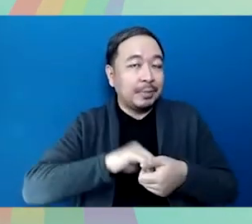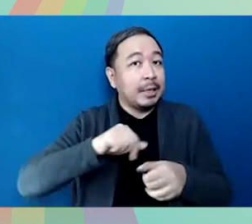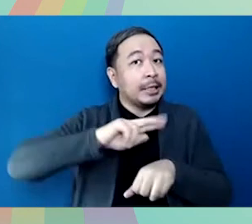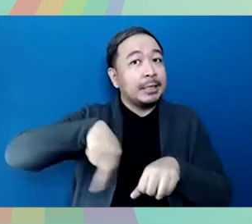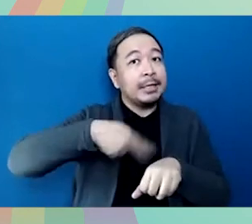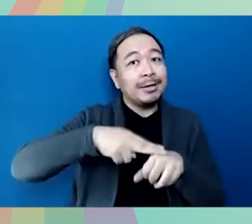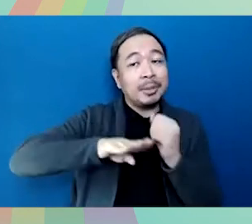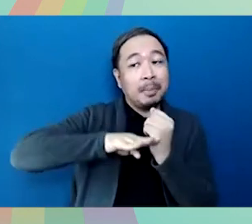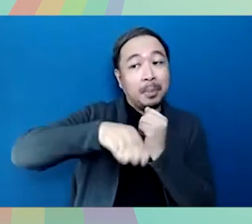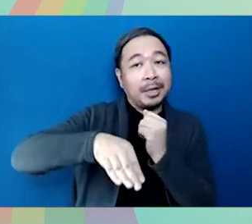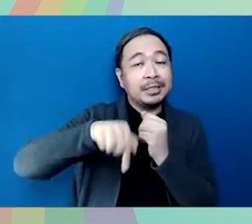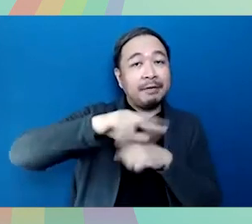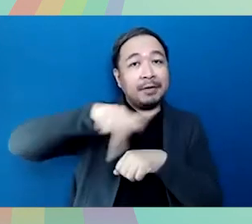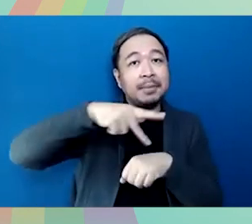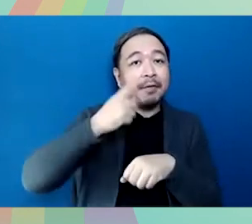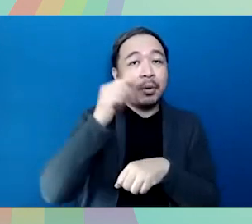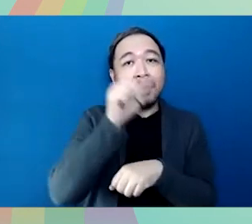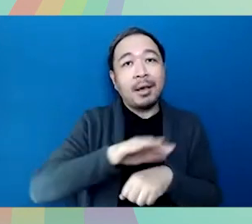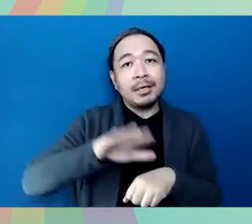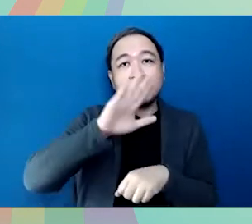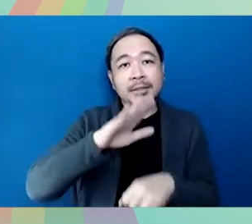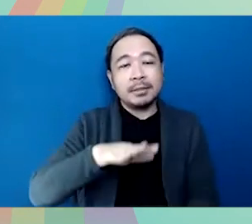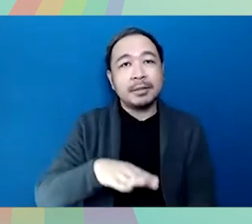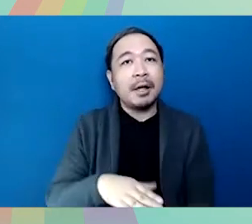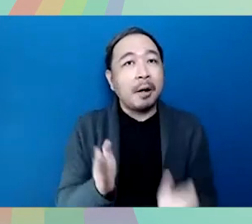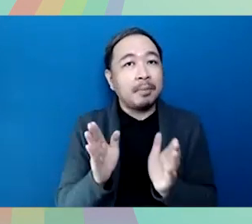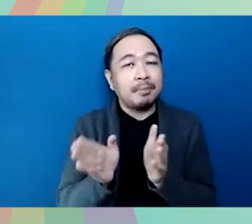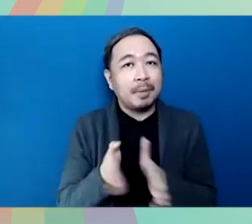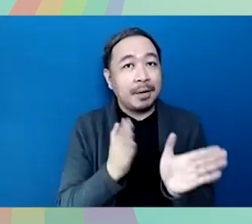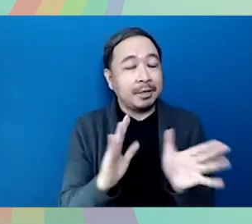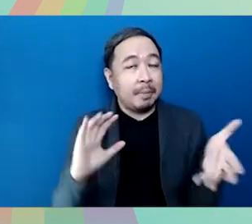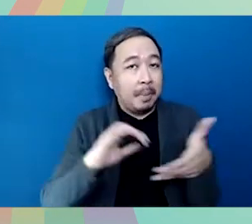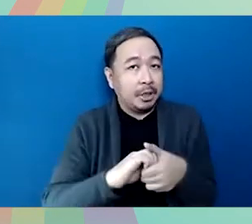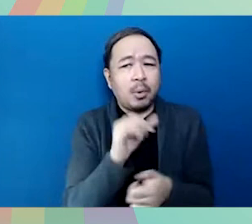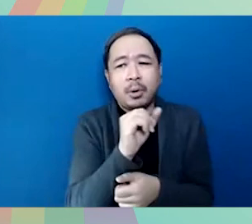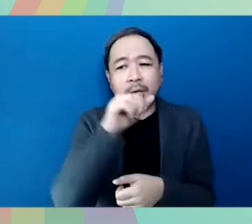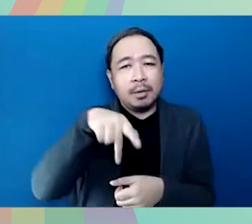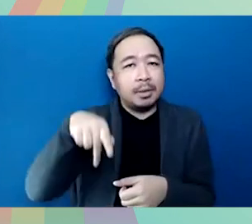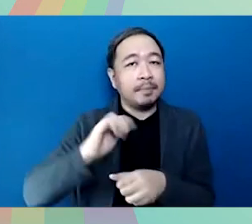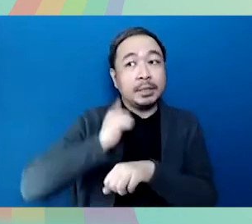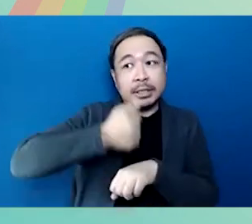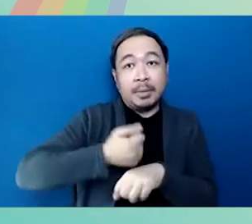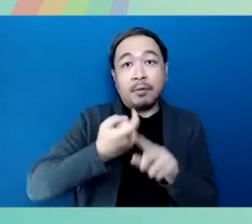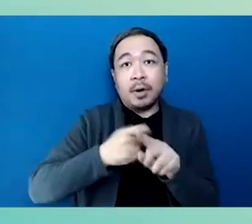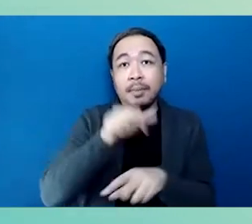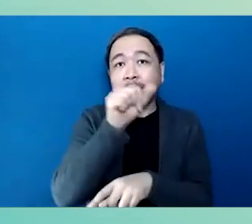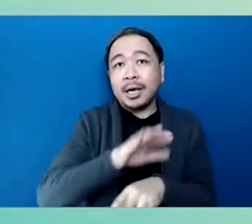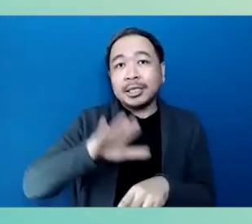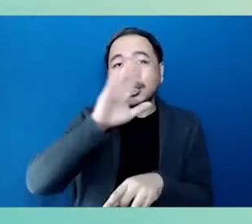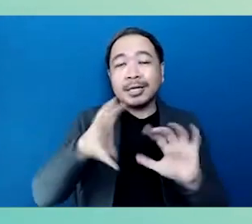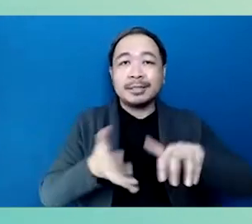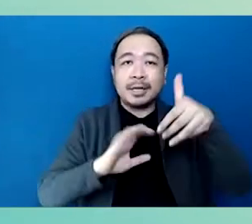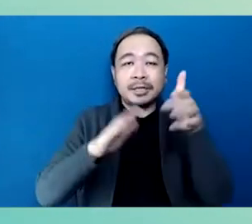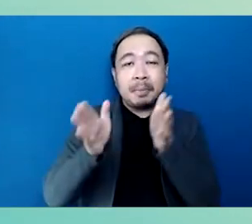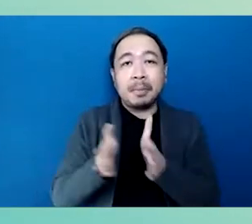or philprep the national chapter in the philippines of the asian preparedness partnership or app established by the asia